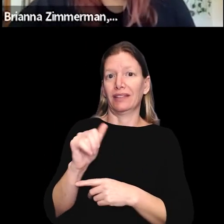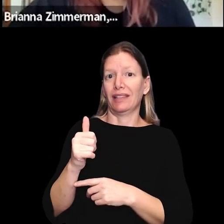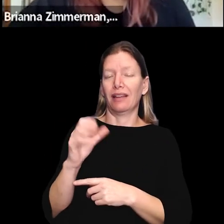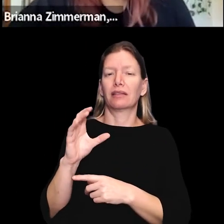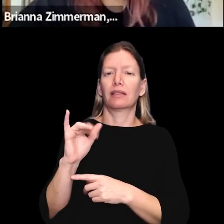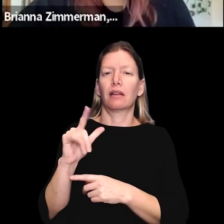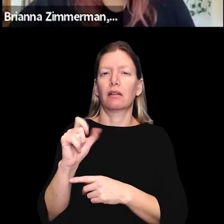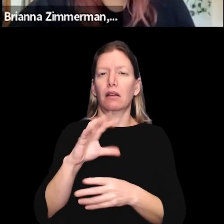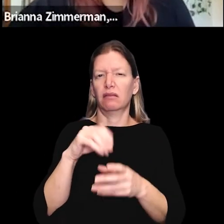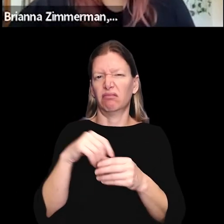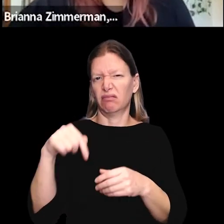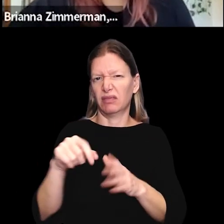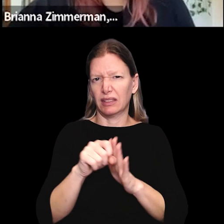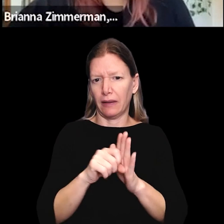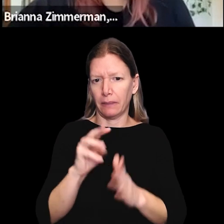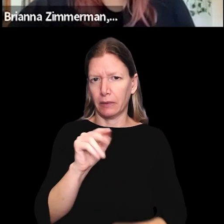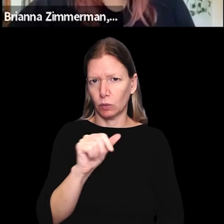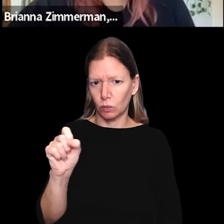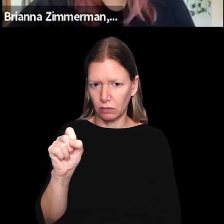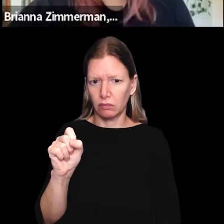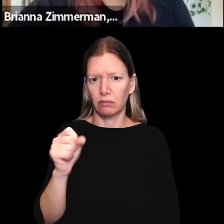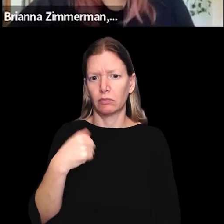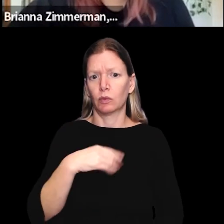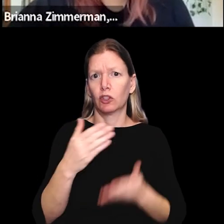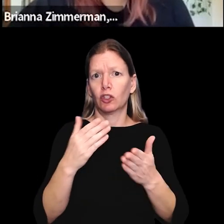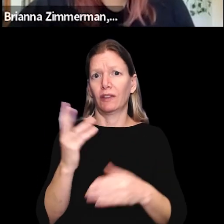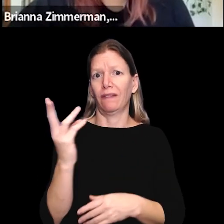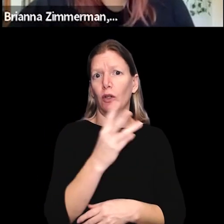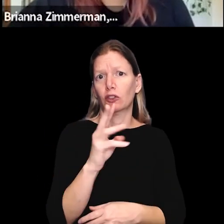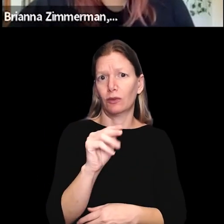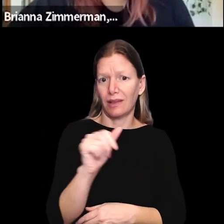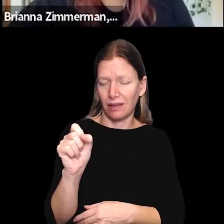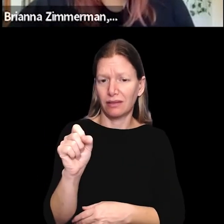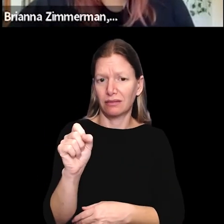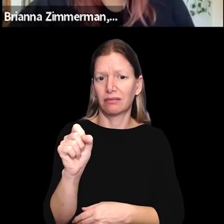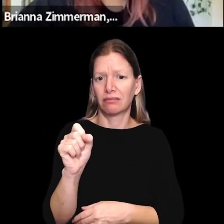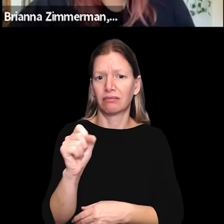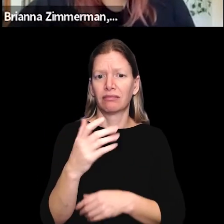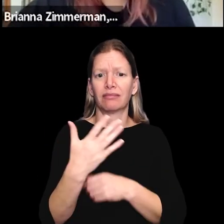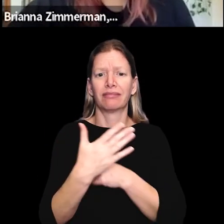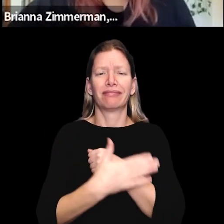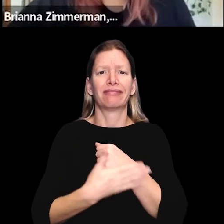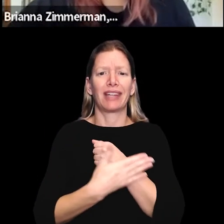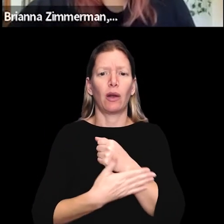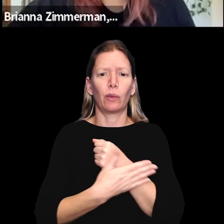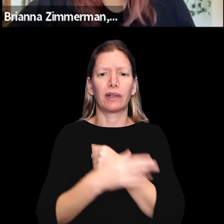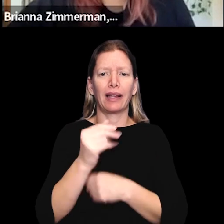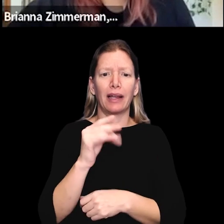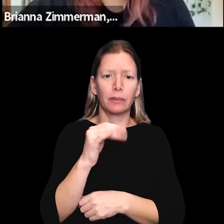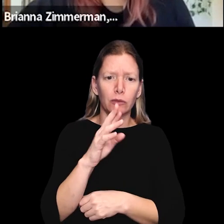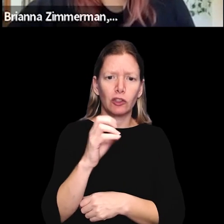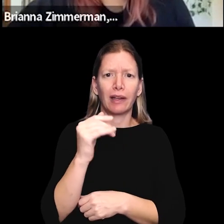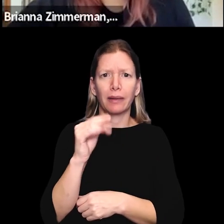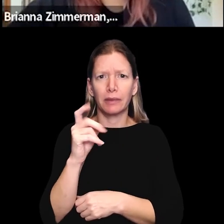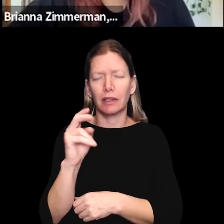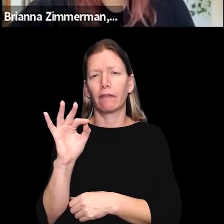10 sales in Western in Massachusetts, and we serve Western Mass, the counties of Hampshire,